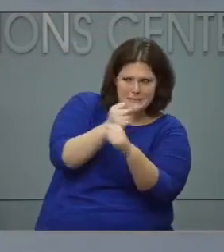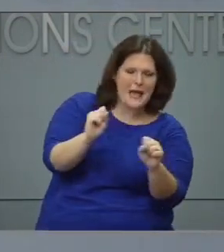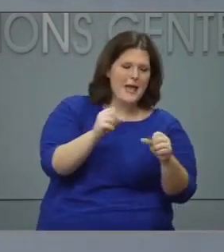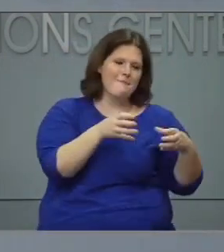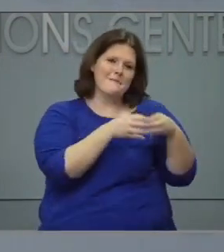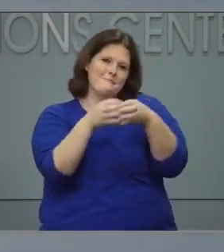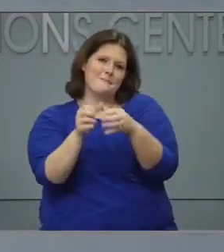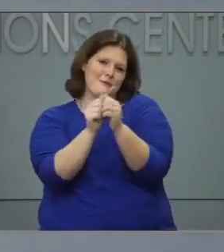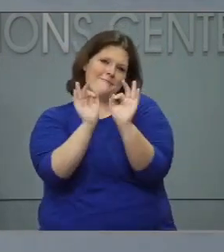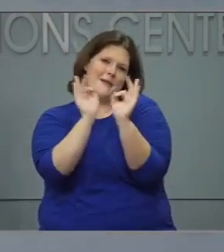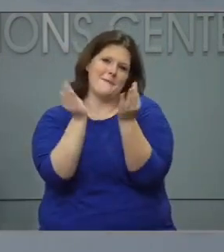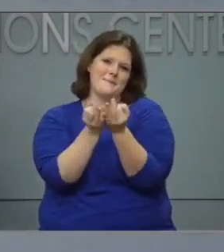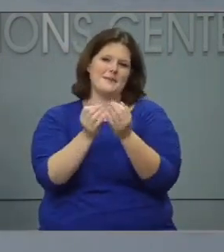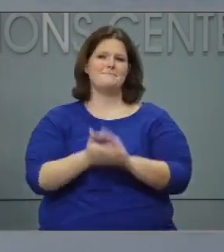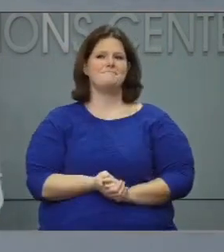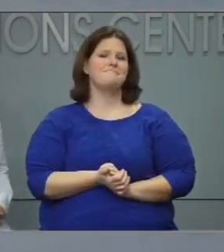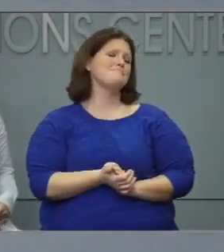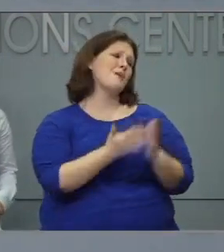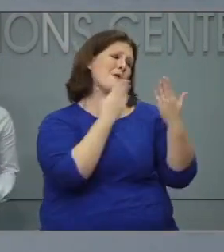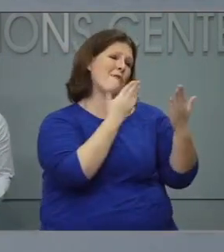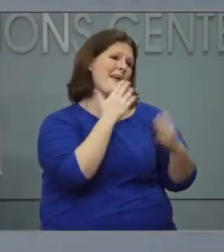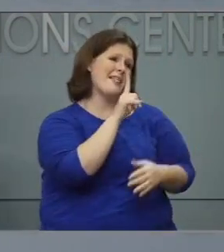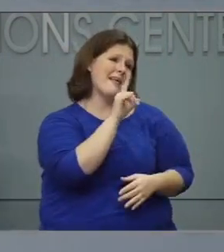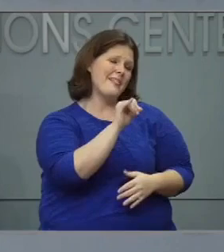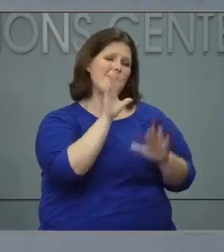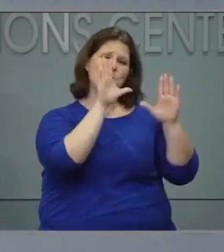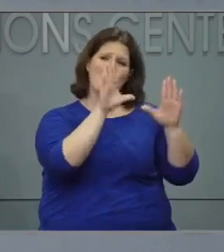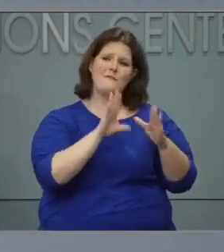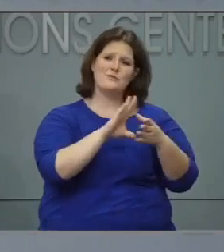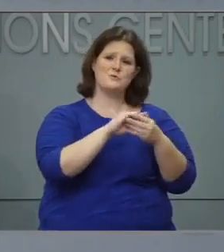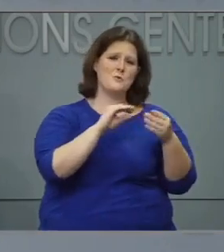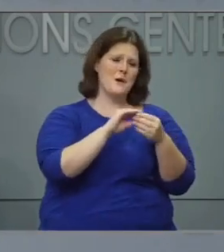Thanks a lot, Lily. That's a great story about why you chose to get vaccinated and thanks for sure.